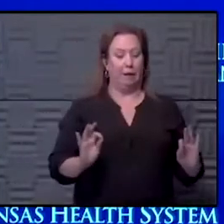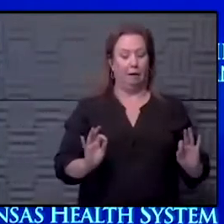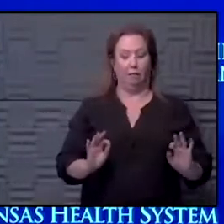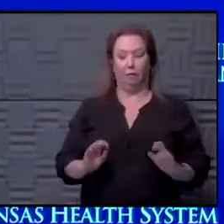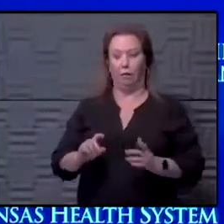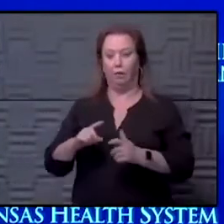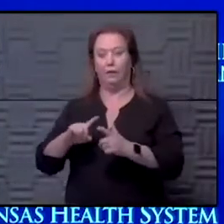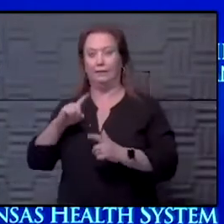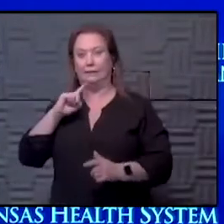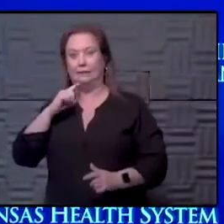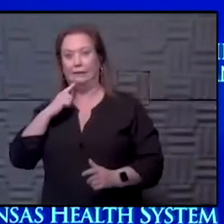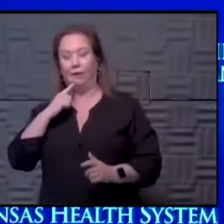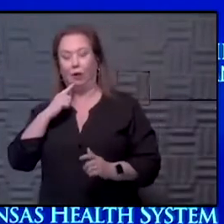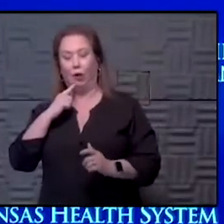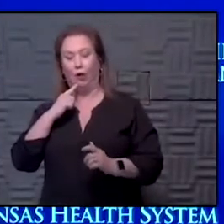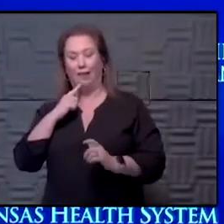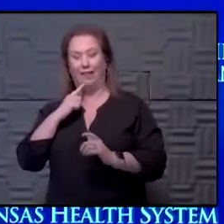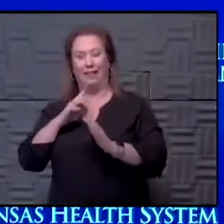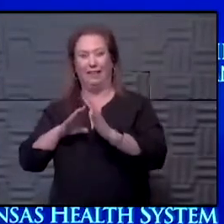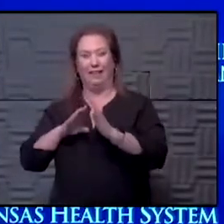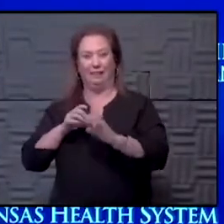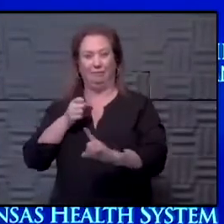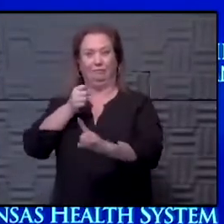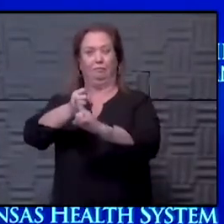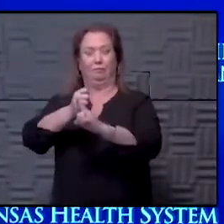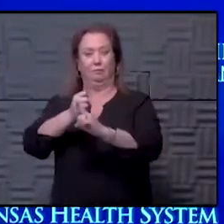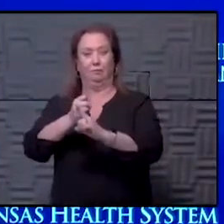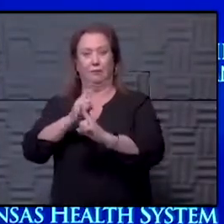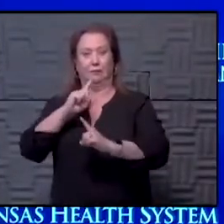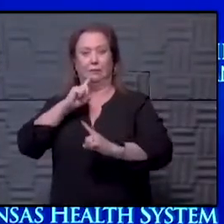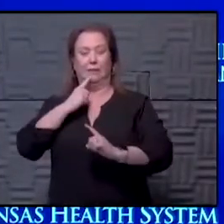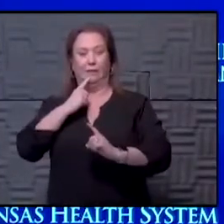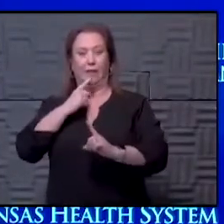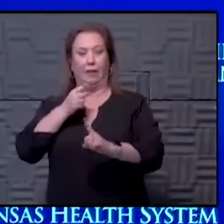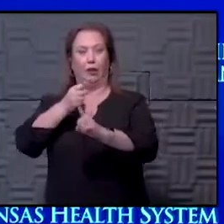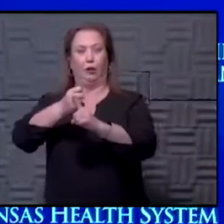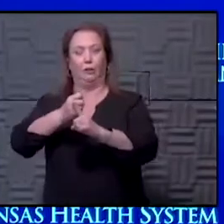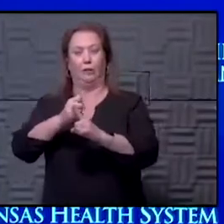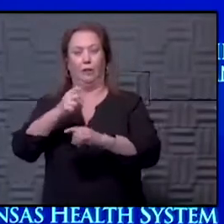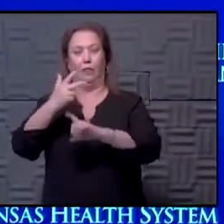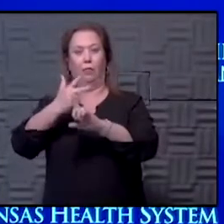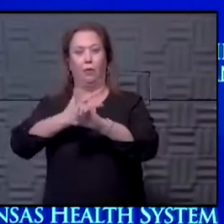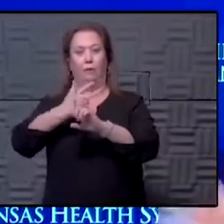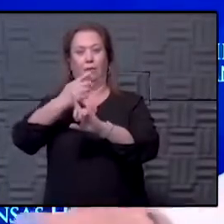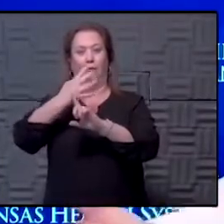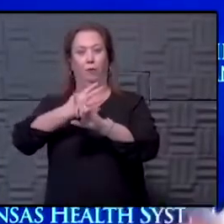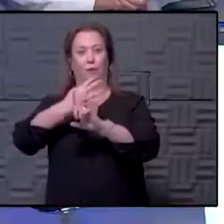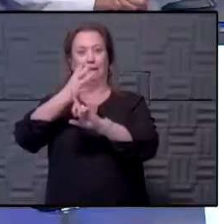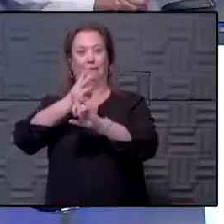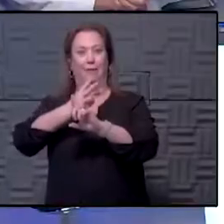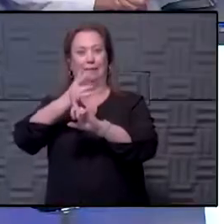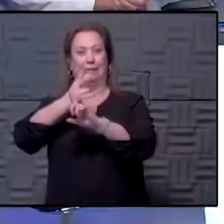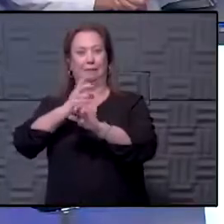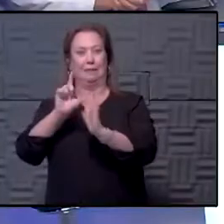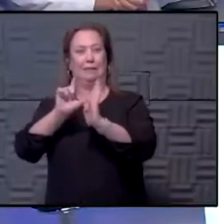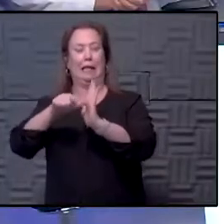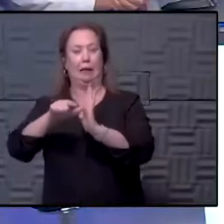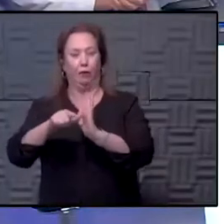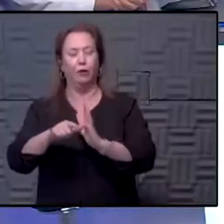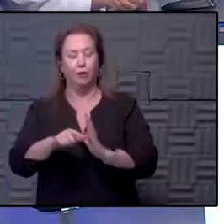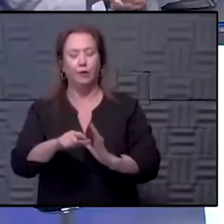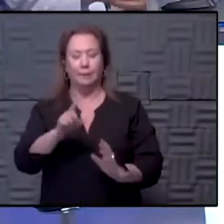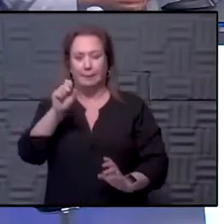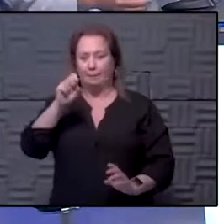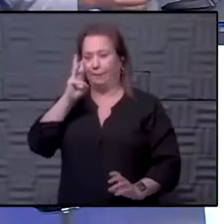develop some long-haul things three to six months later. There's also some discussion that maybe the vaccine helps treat long-haul syndrome. So help us out with this question. Yeah, no, that's weird.